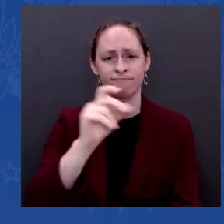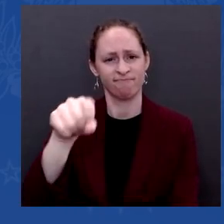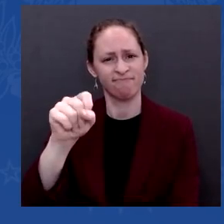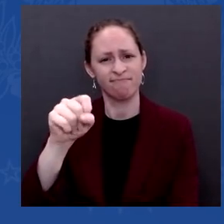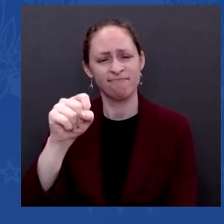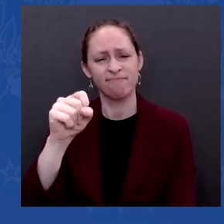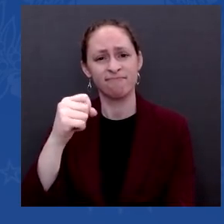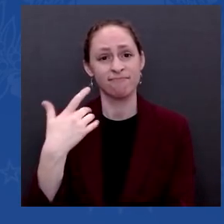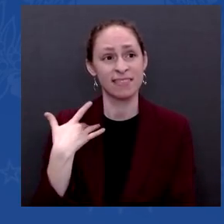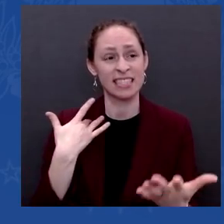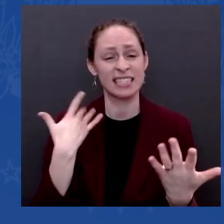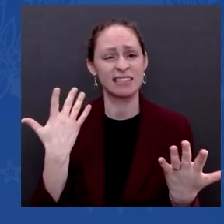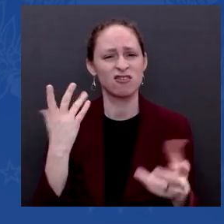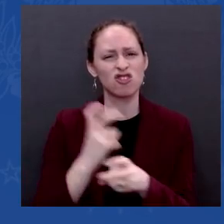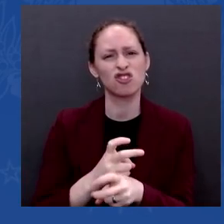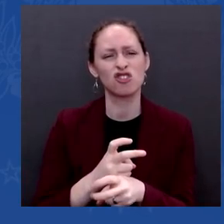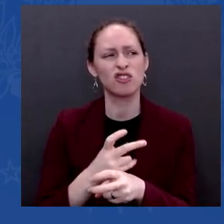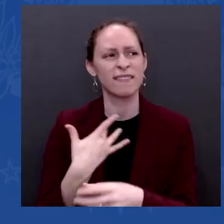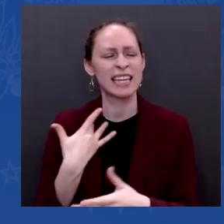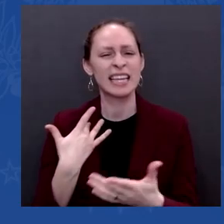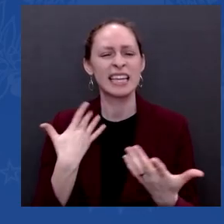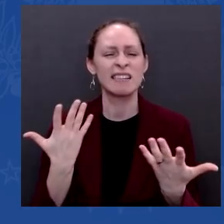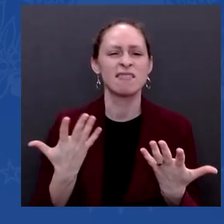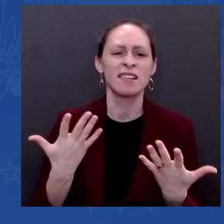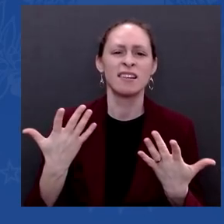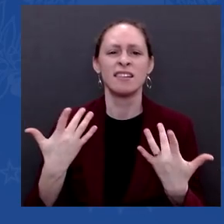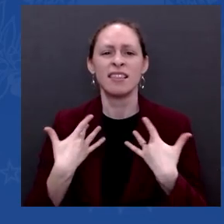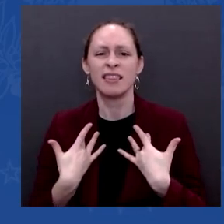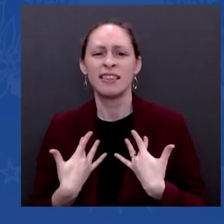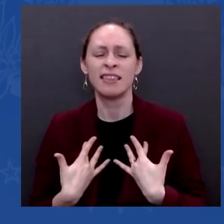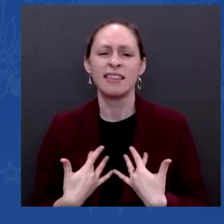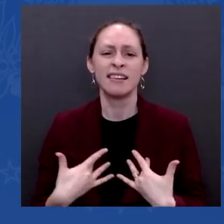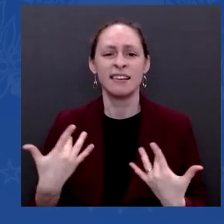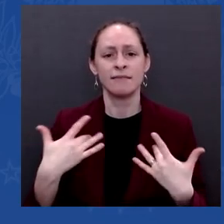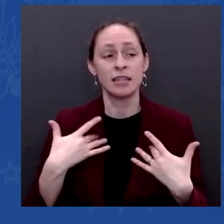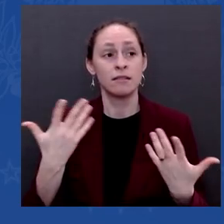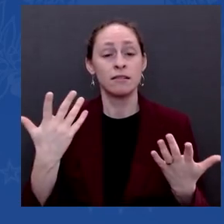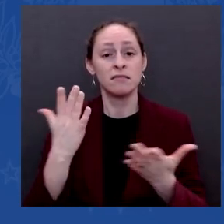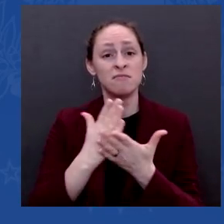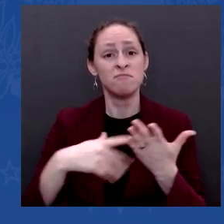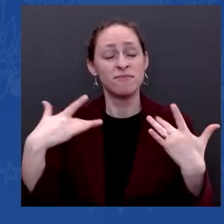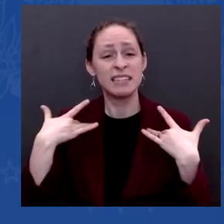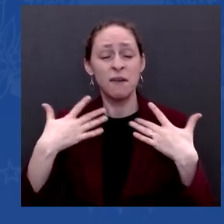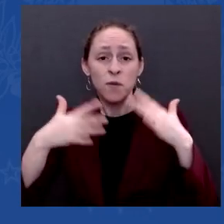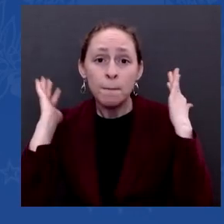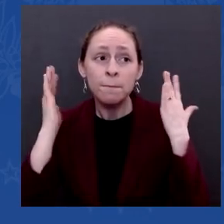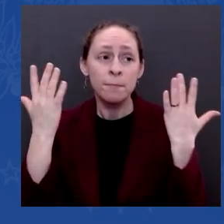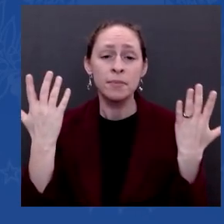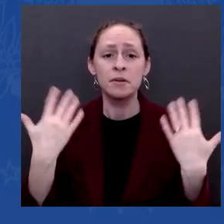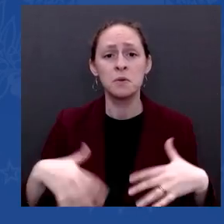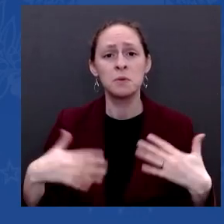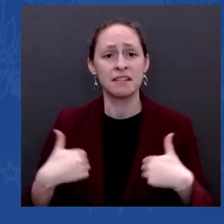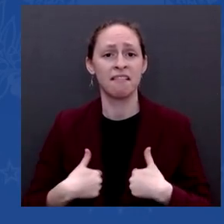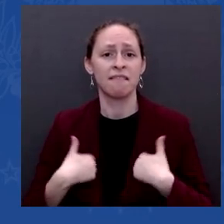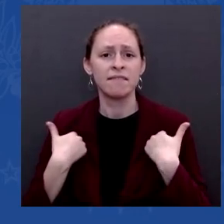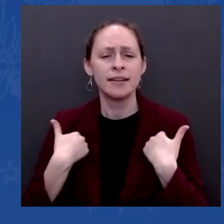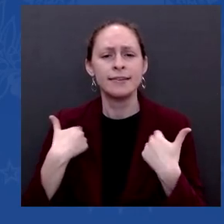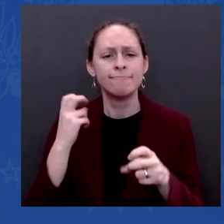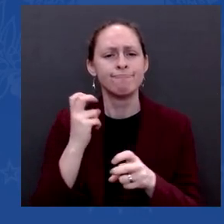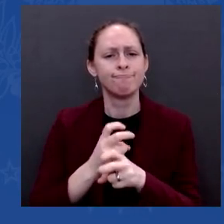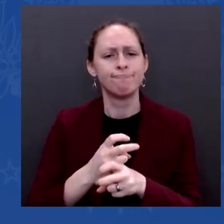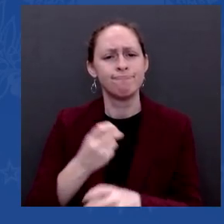it's been too much to bear. We're in a very different place now, though. We have the tools, vaccines,